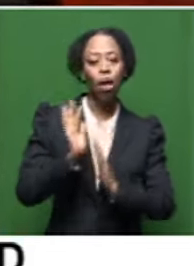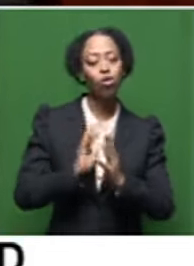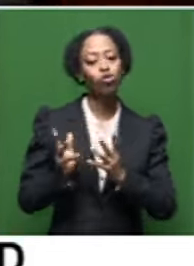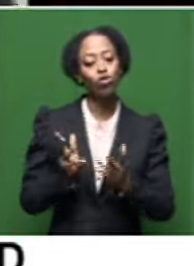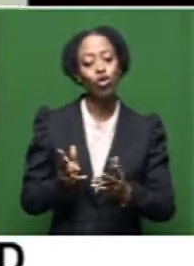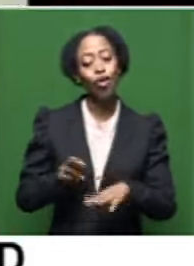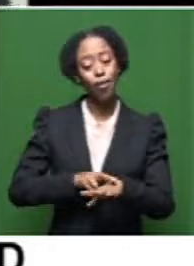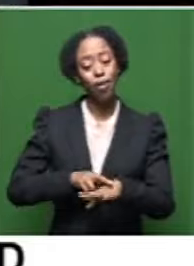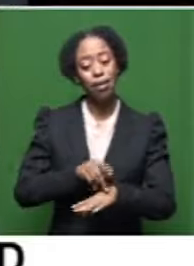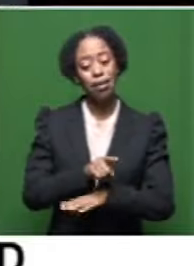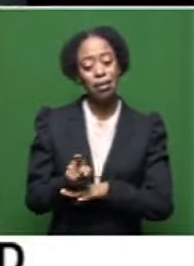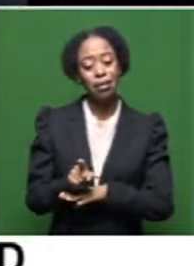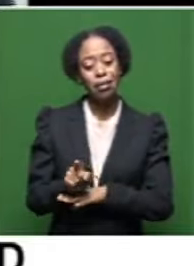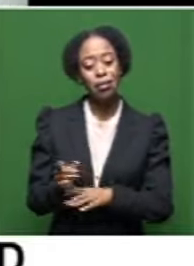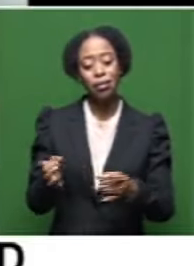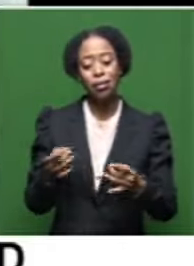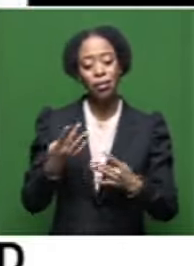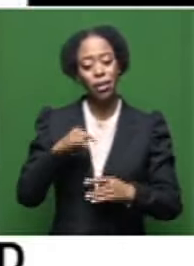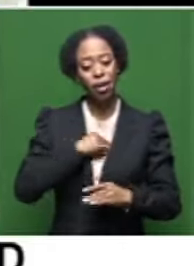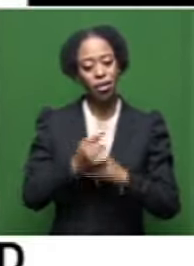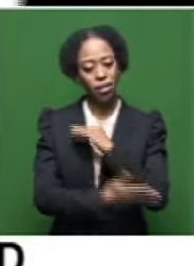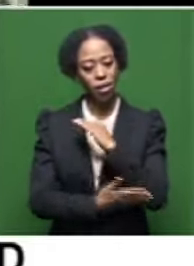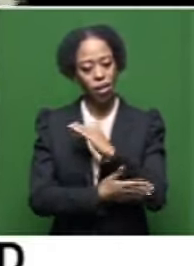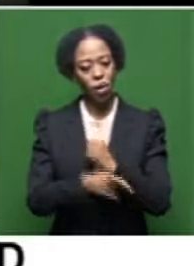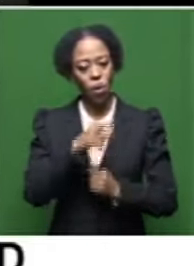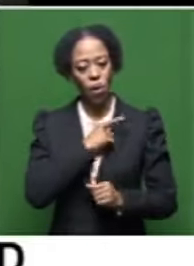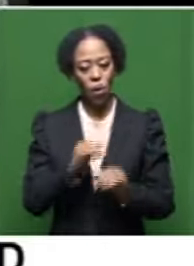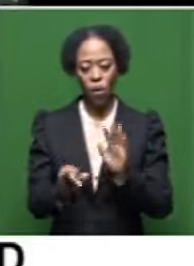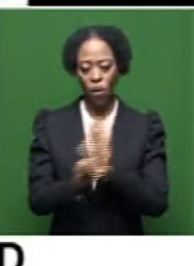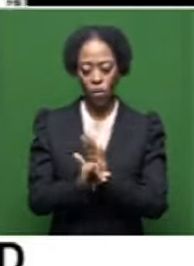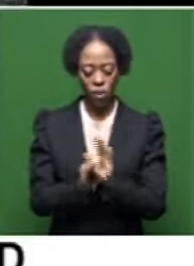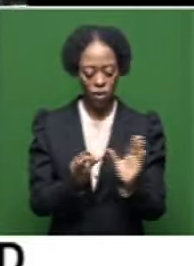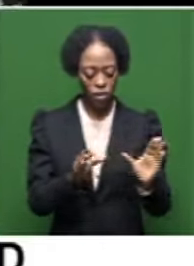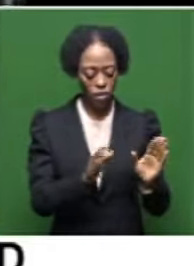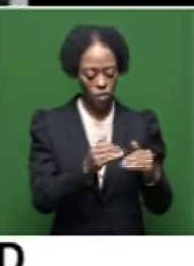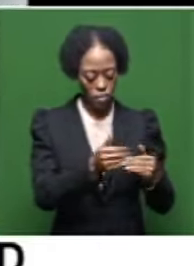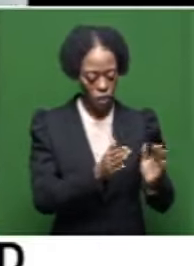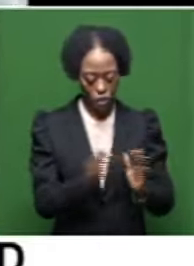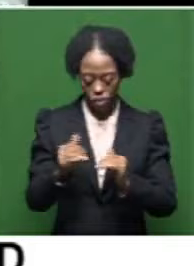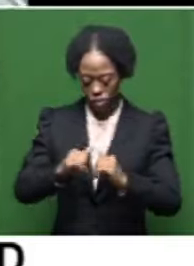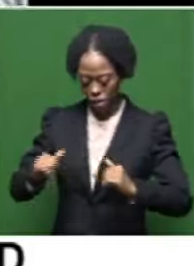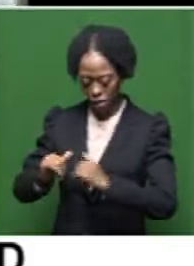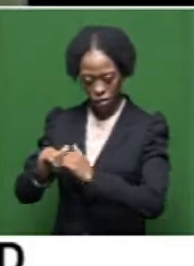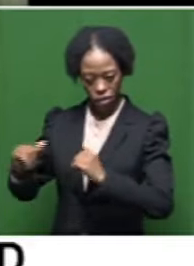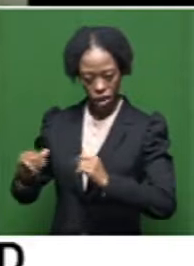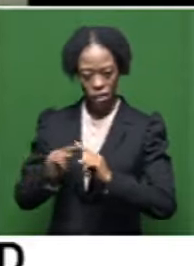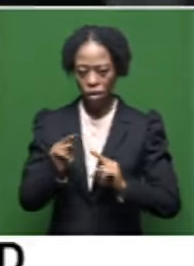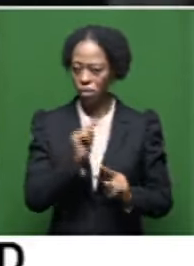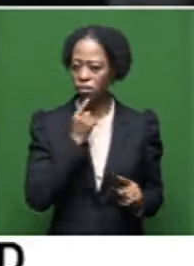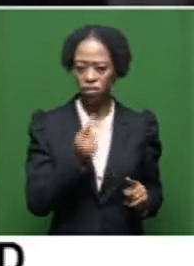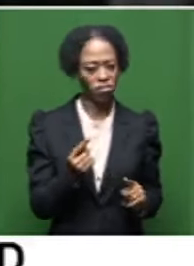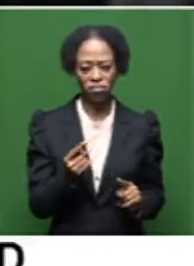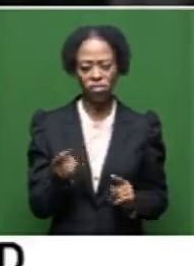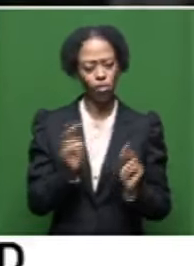you know, apartheid traumatized us as a country by putting our identities into boxes, into silos. Brad Dawn saw that as